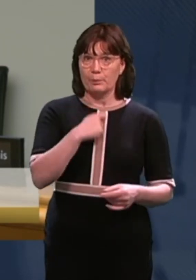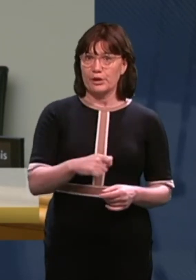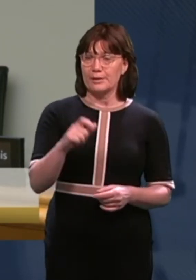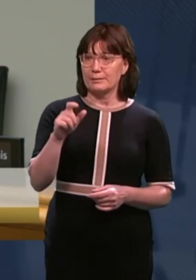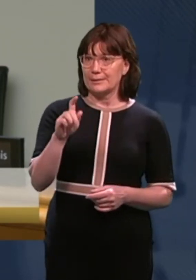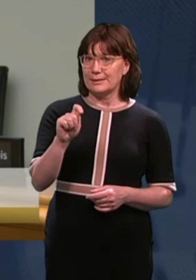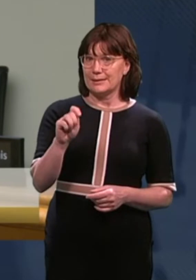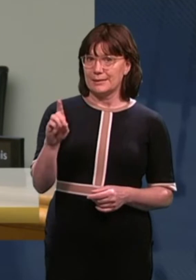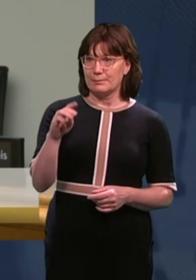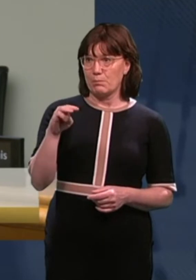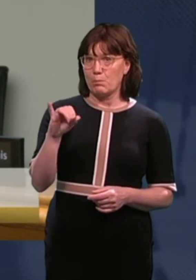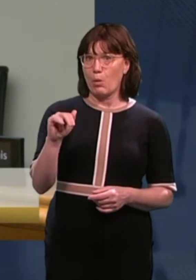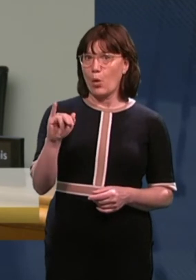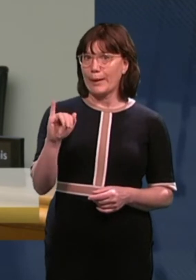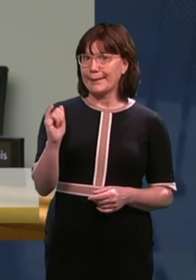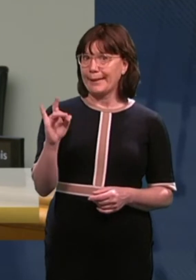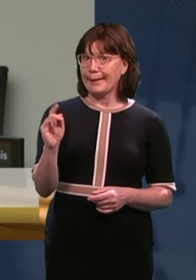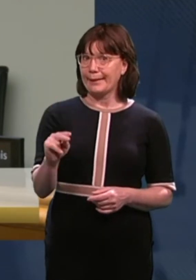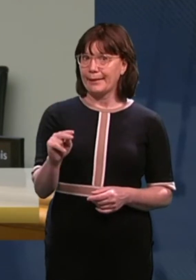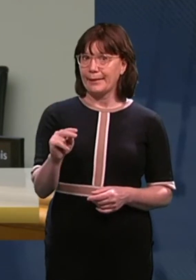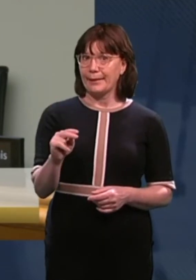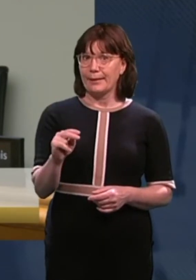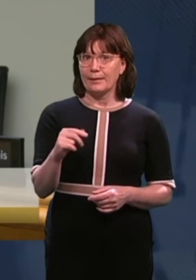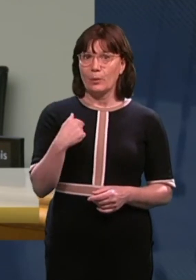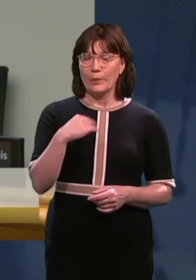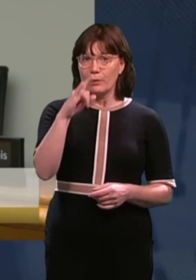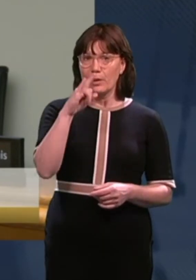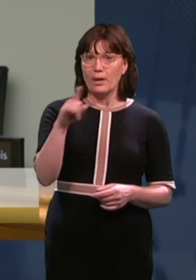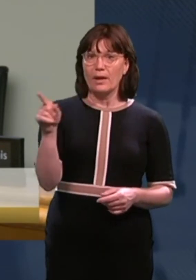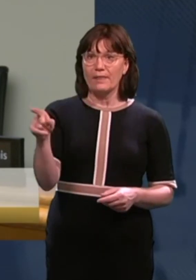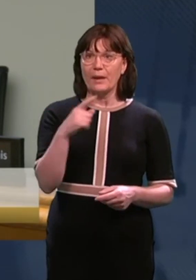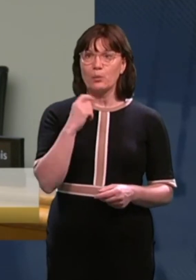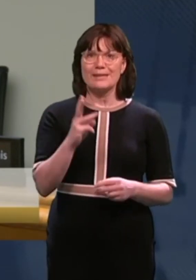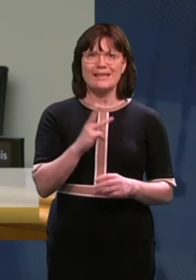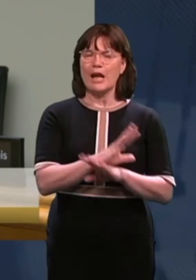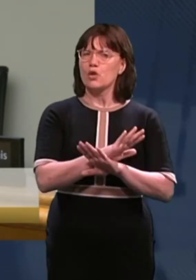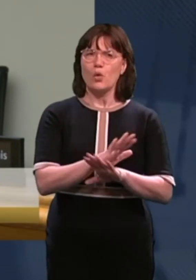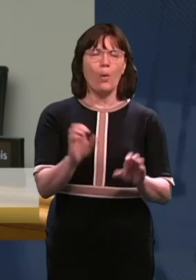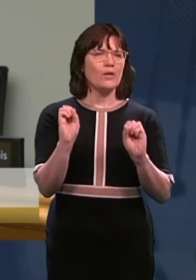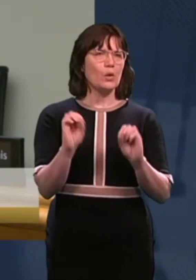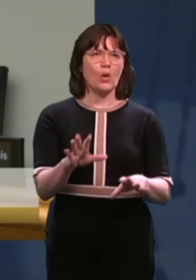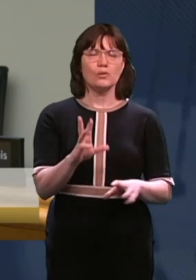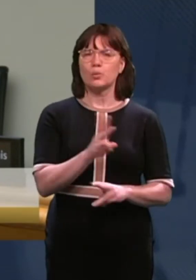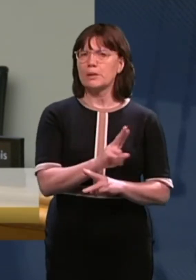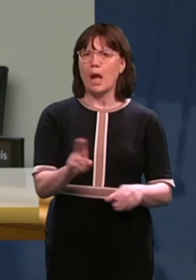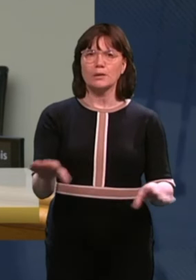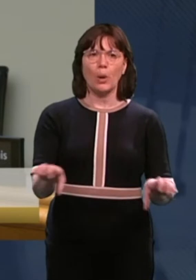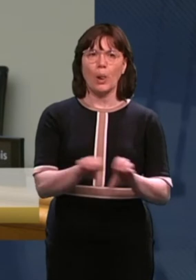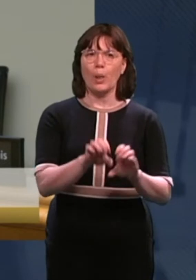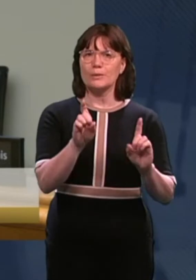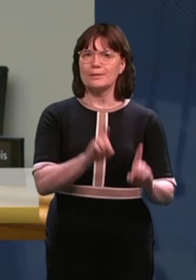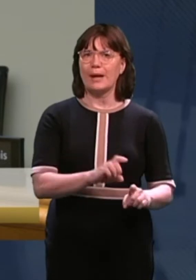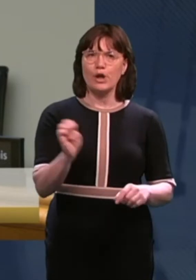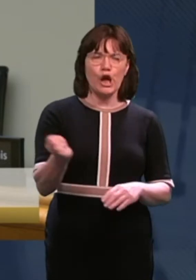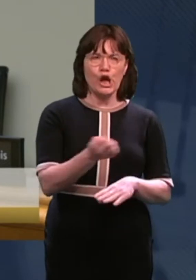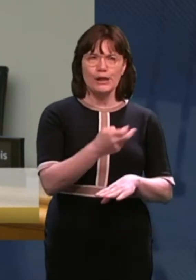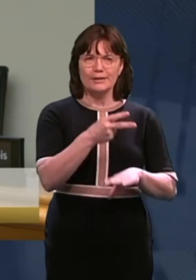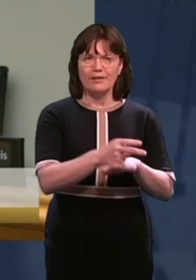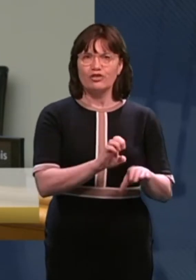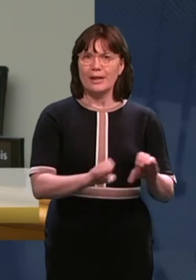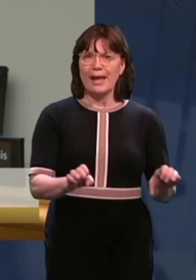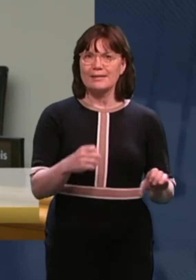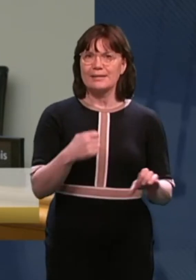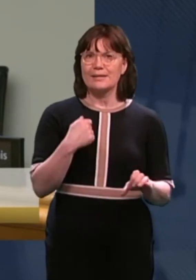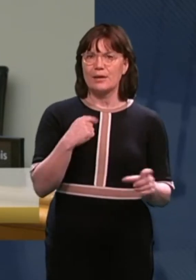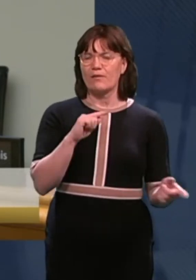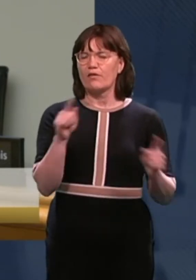Moynihan, instead of saying, which I think we all would have hoped they would say, absolutely not, no way we wouldn't dream of phasing out early intervention classes in favour